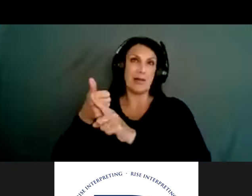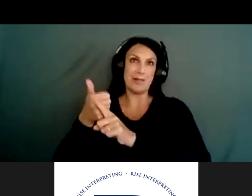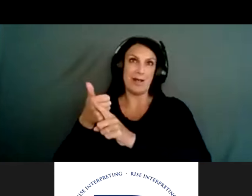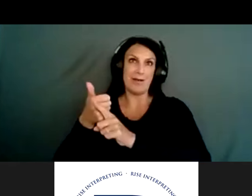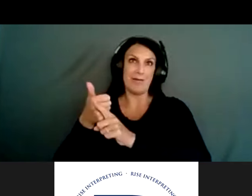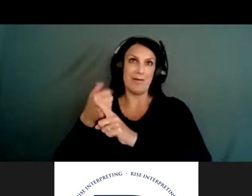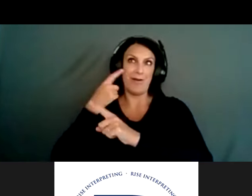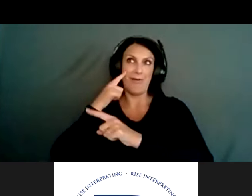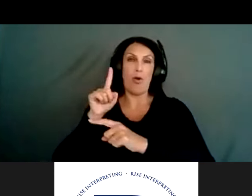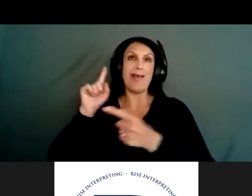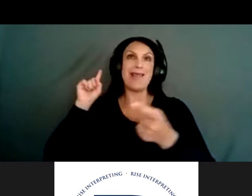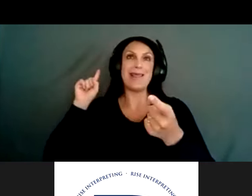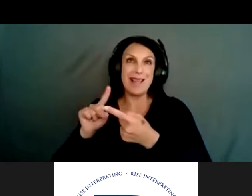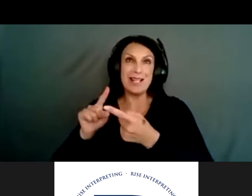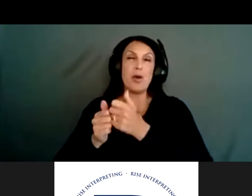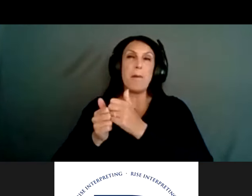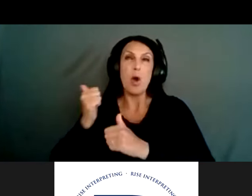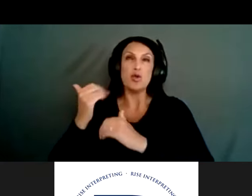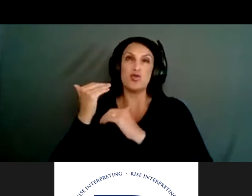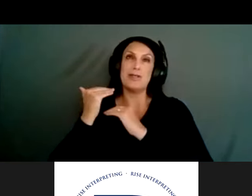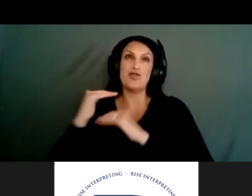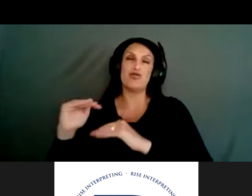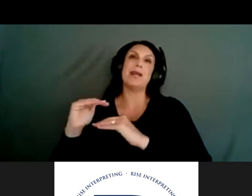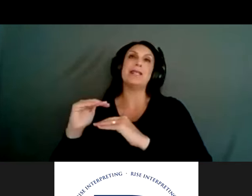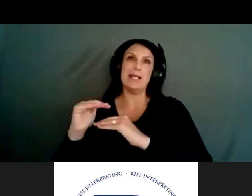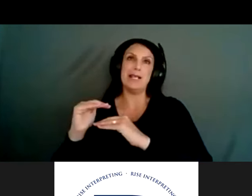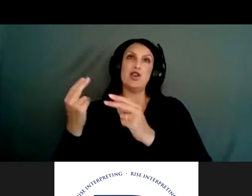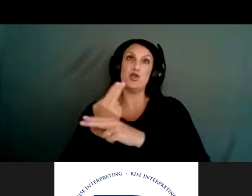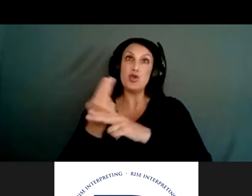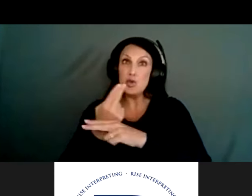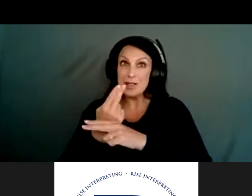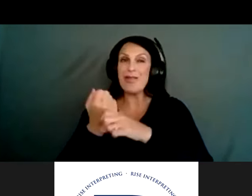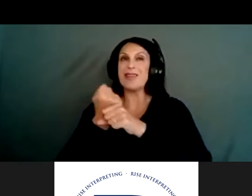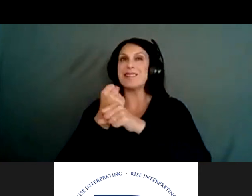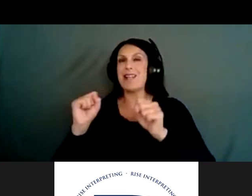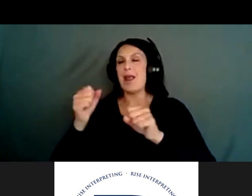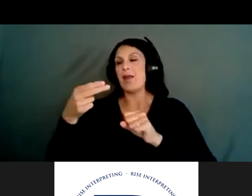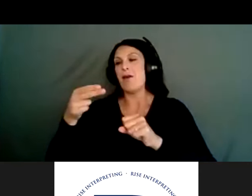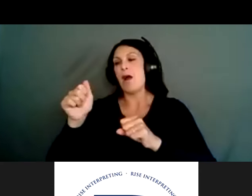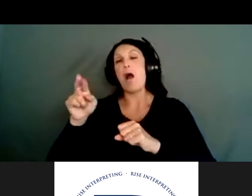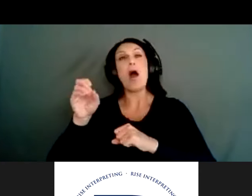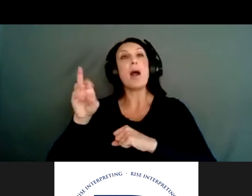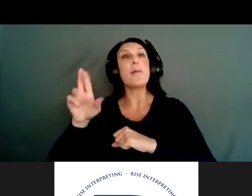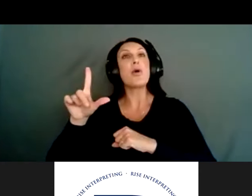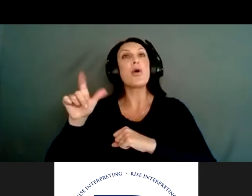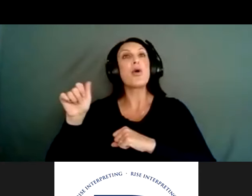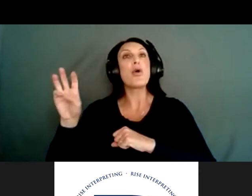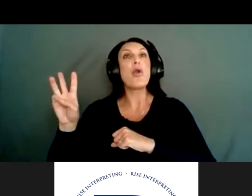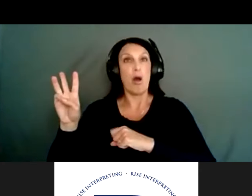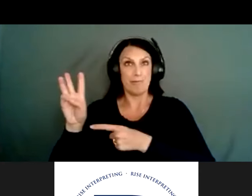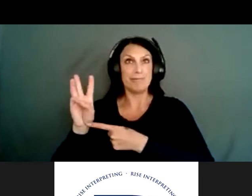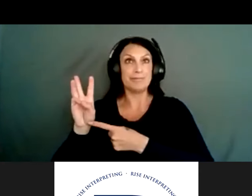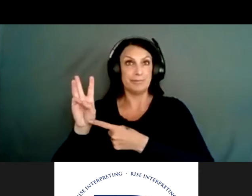restrictive to most restrictive. So utilizing that safe harbor lock or storage at a gun shop or gun range.